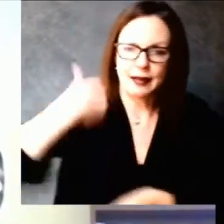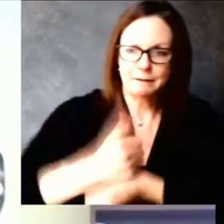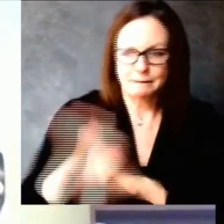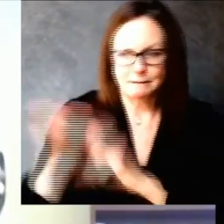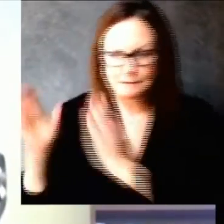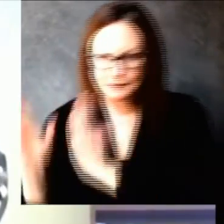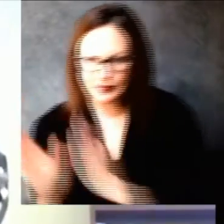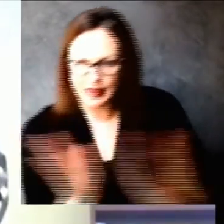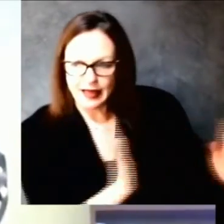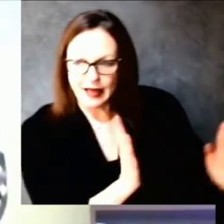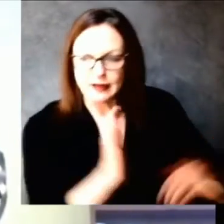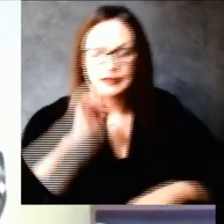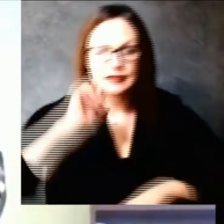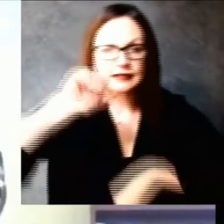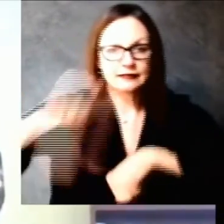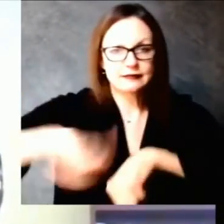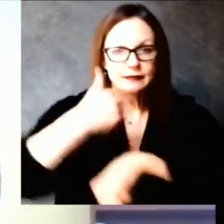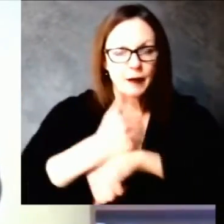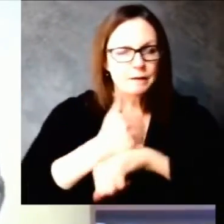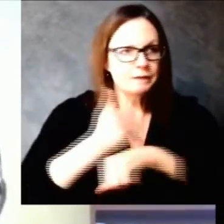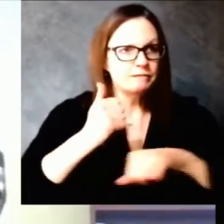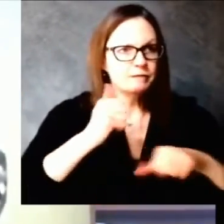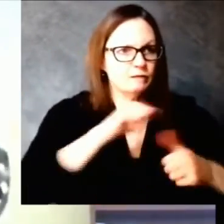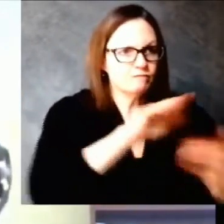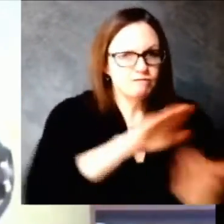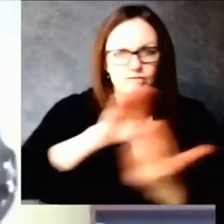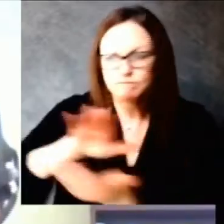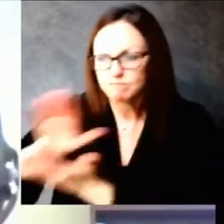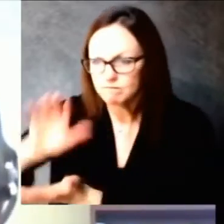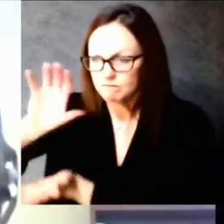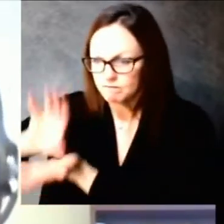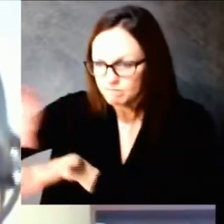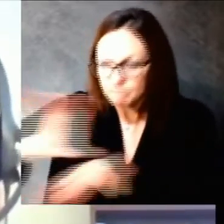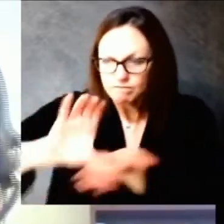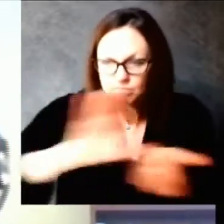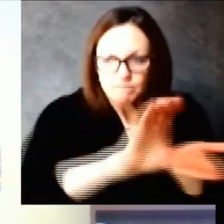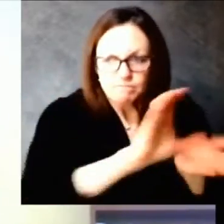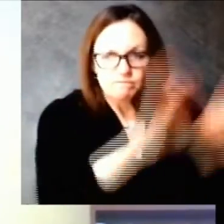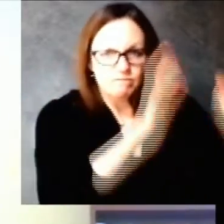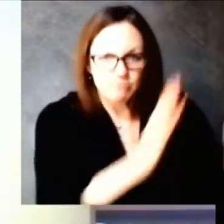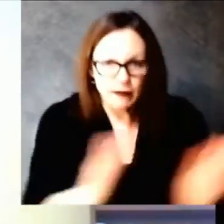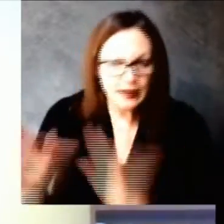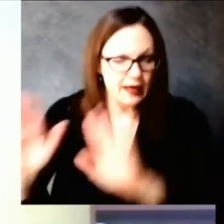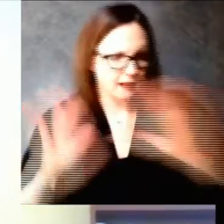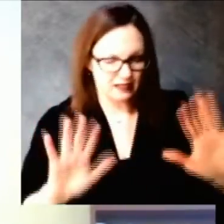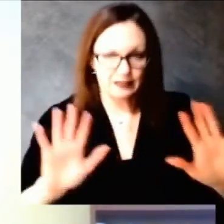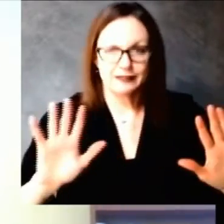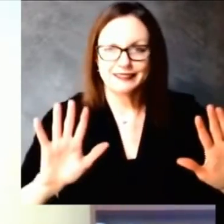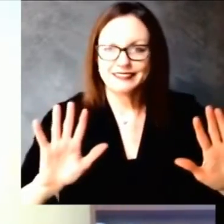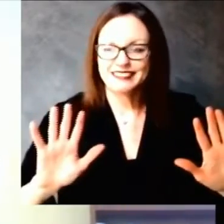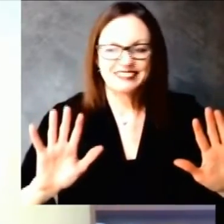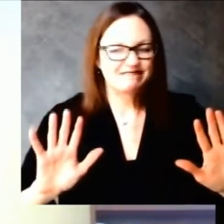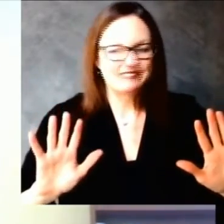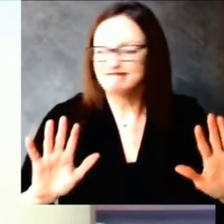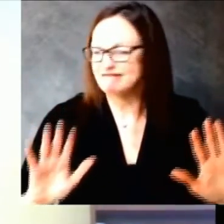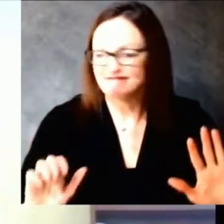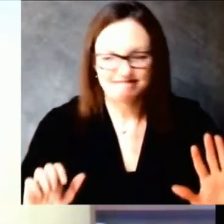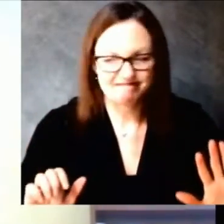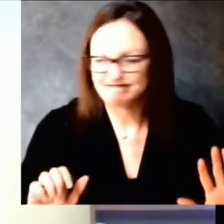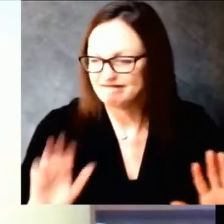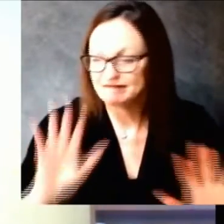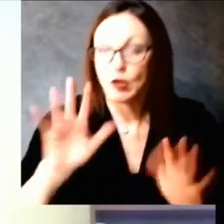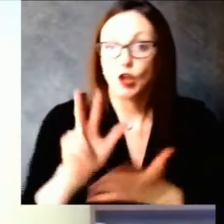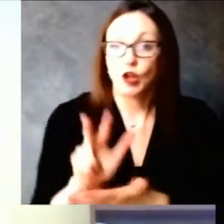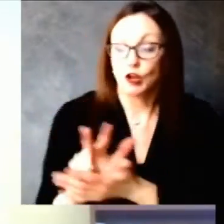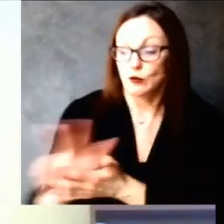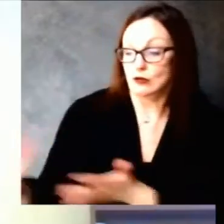are getting their fair share of vaccine i think part of what we are seeing uh in this map is you know as